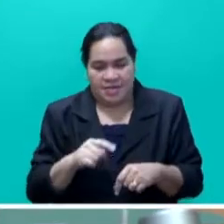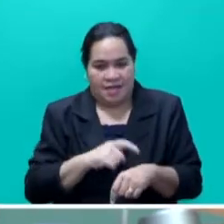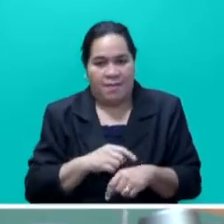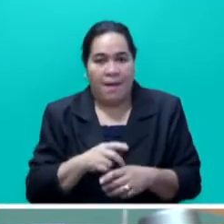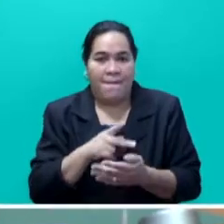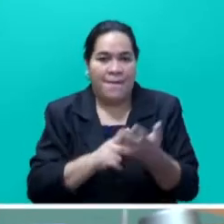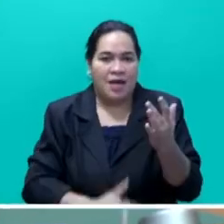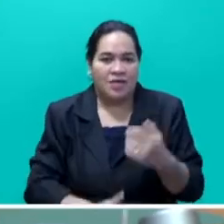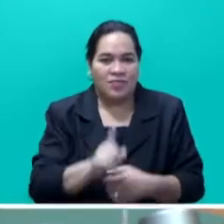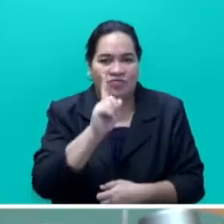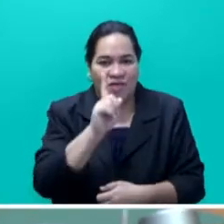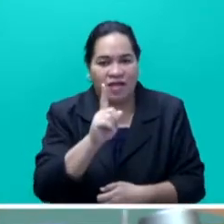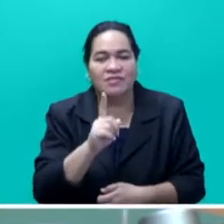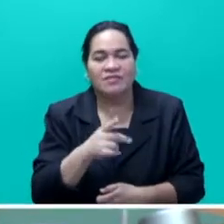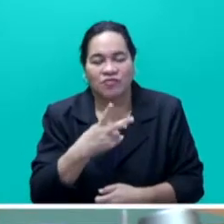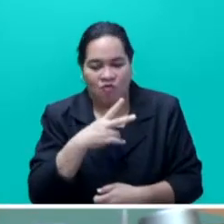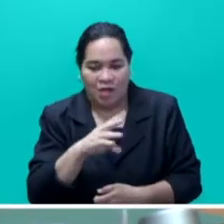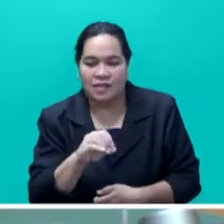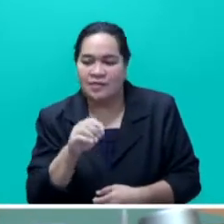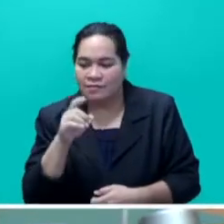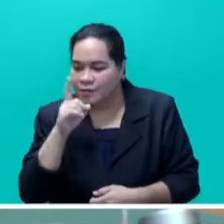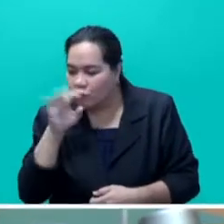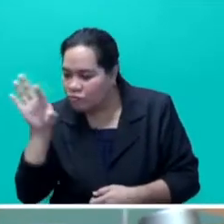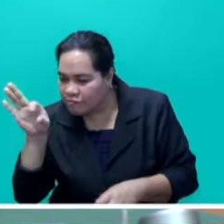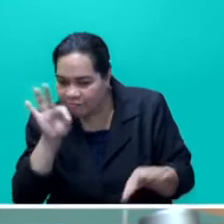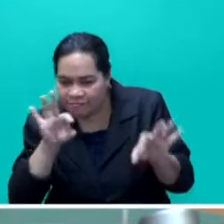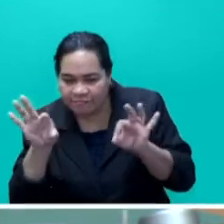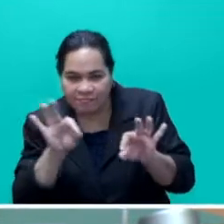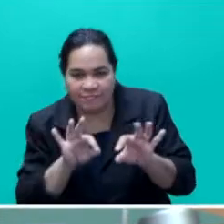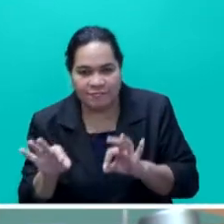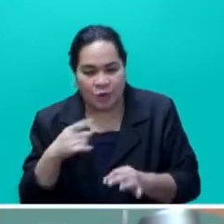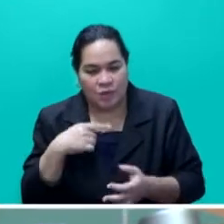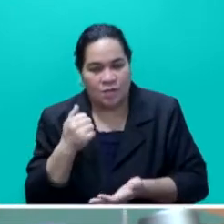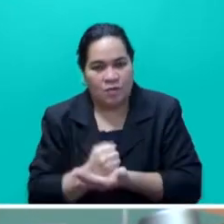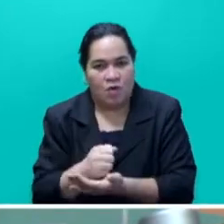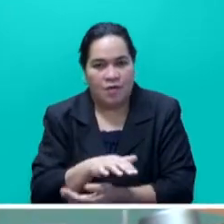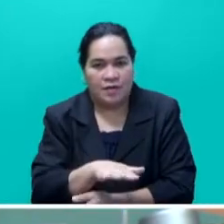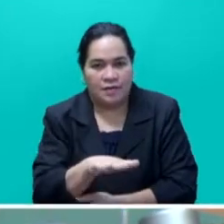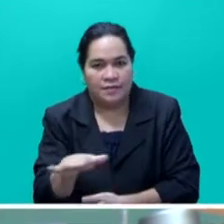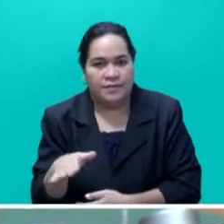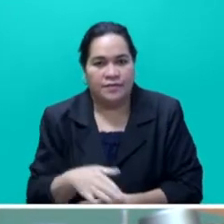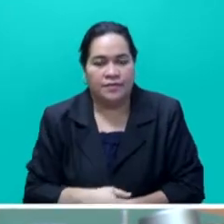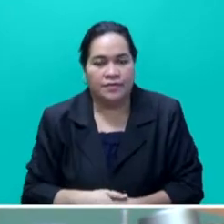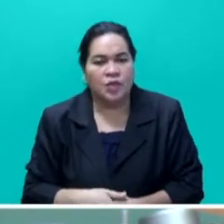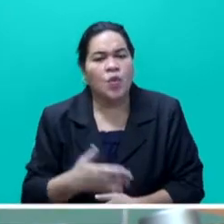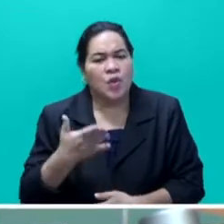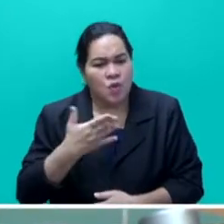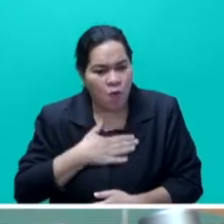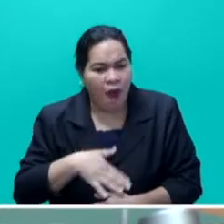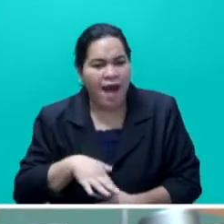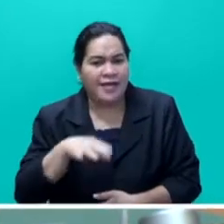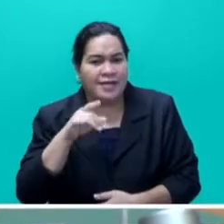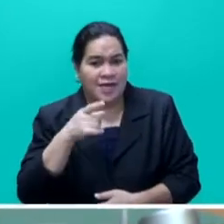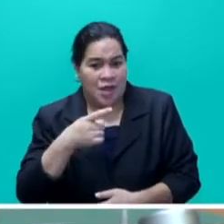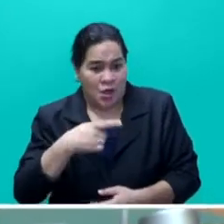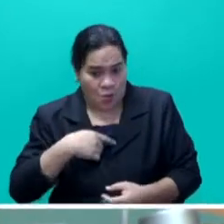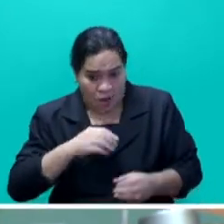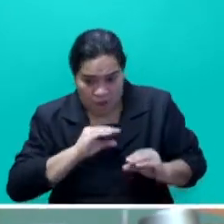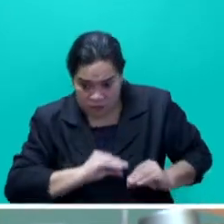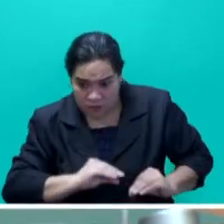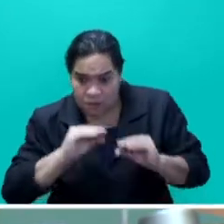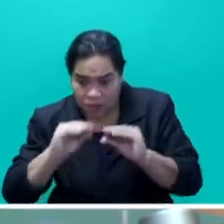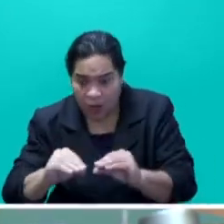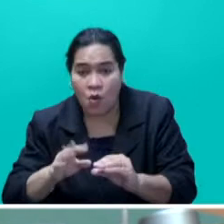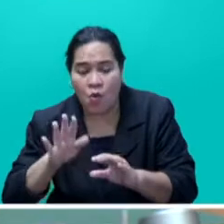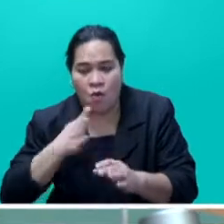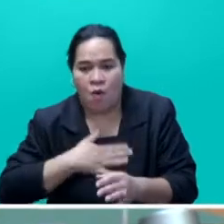one. Mr Speaker Sayer, what we envisage from this program is a maximum return of investment as we are bringing idle land under